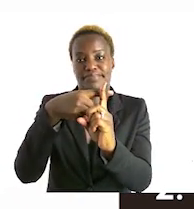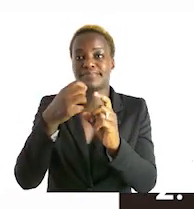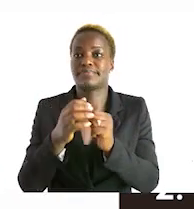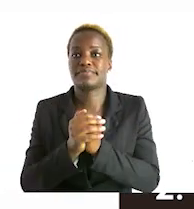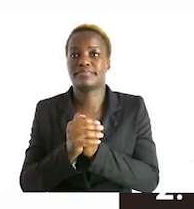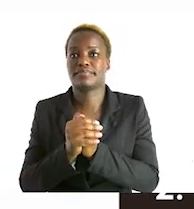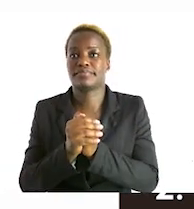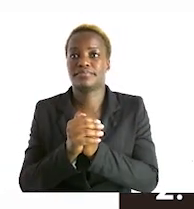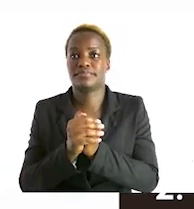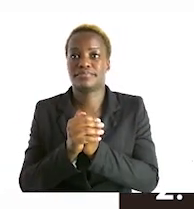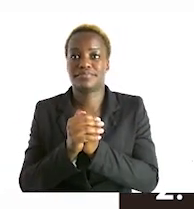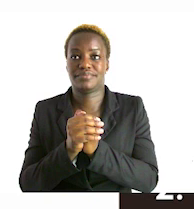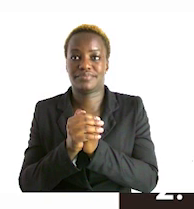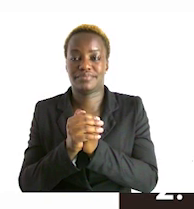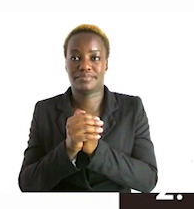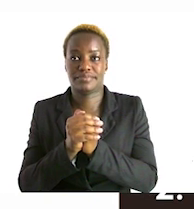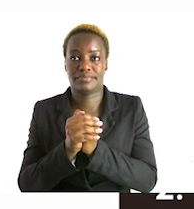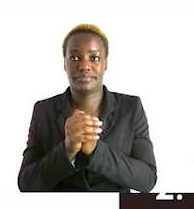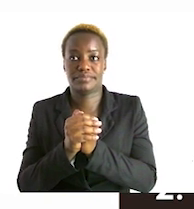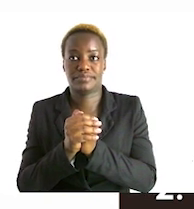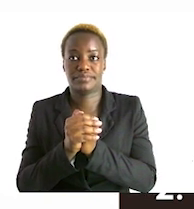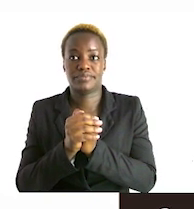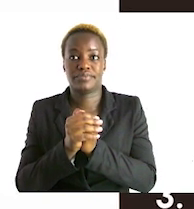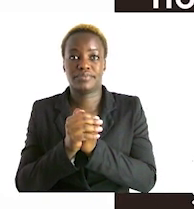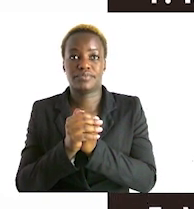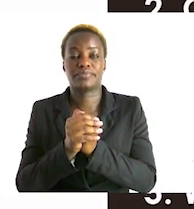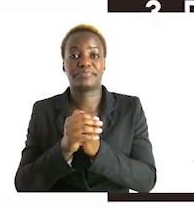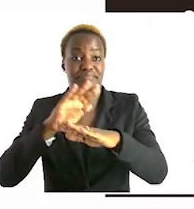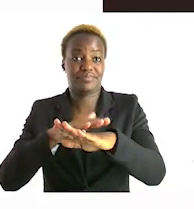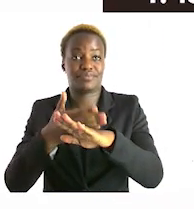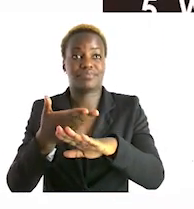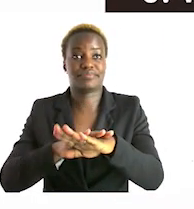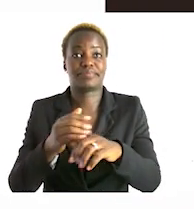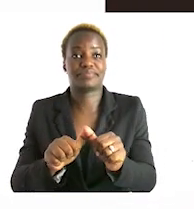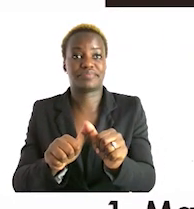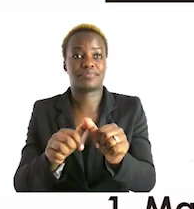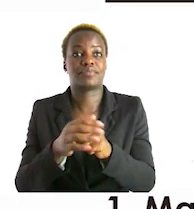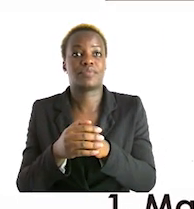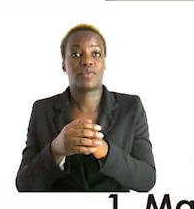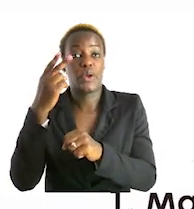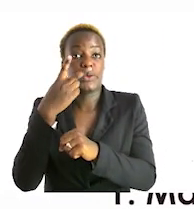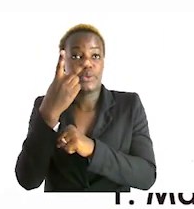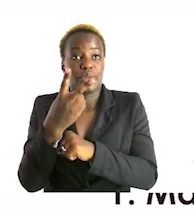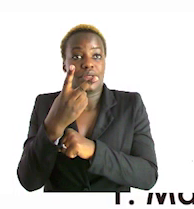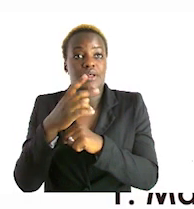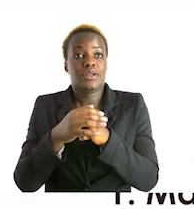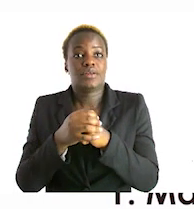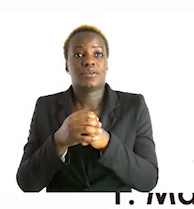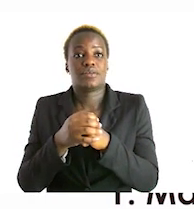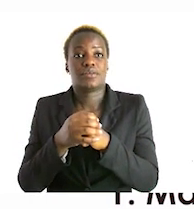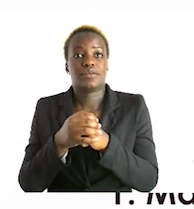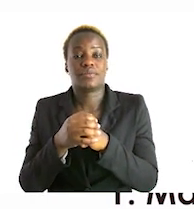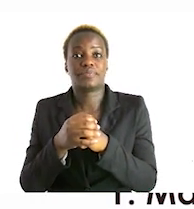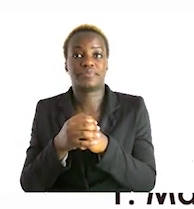that is how we do some of the word sums okay let's quickly do more examples look at the examples there below do